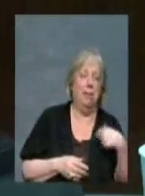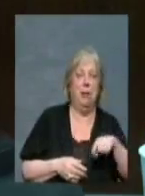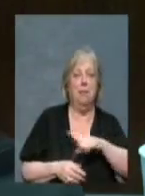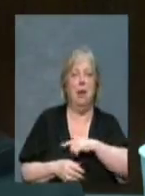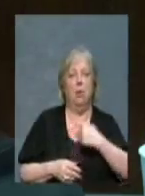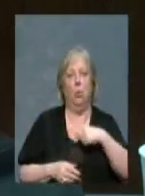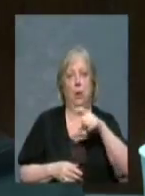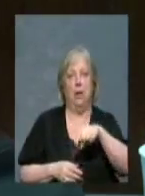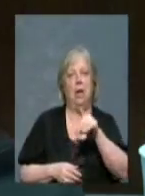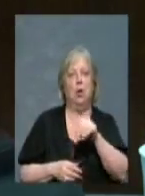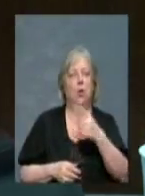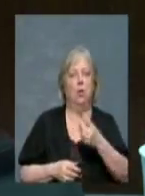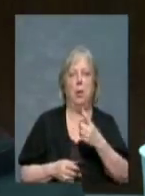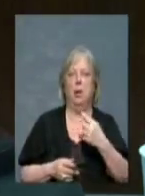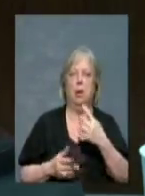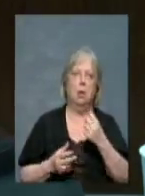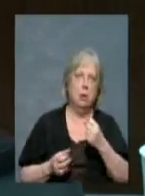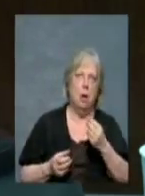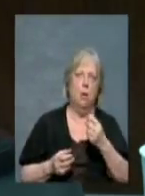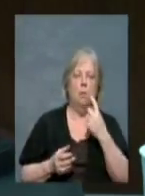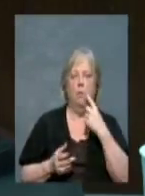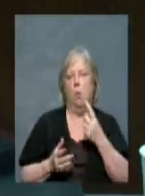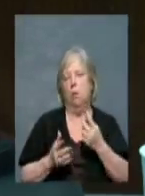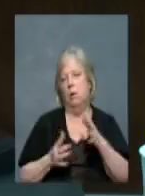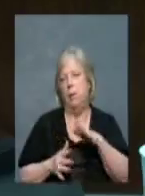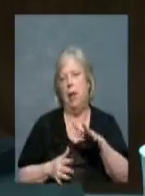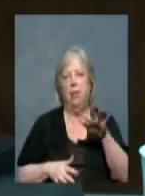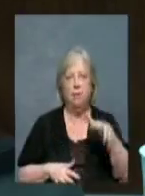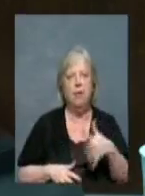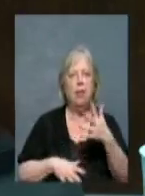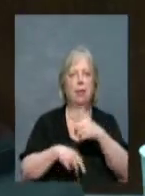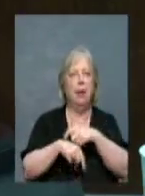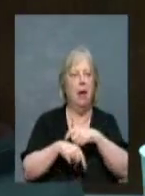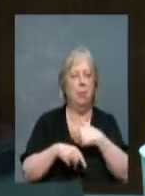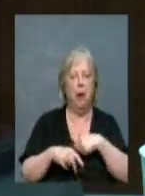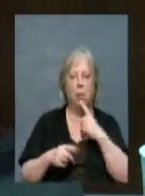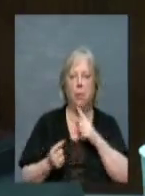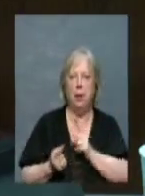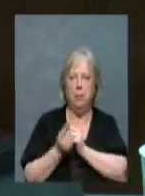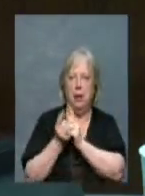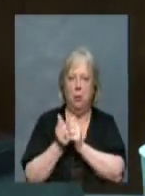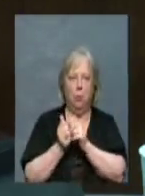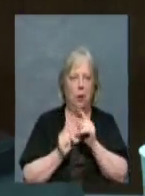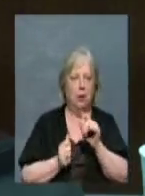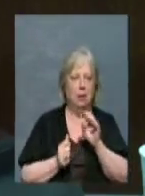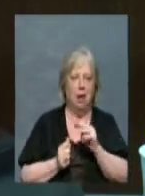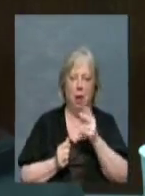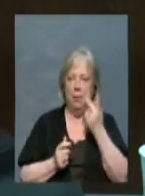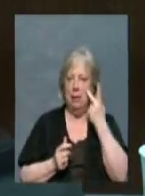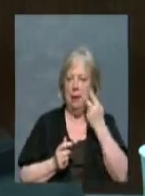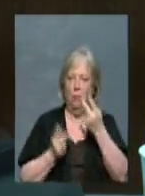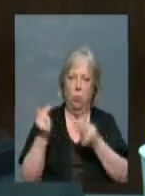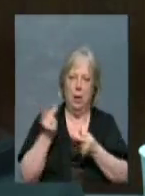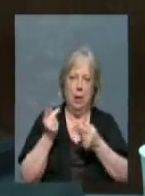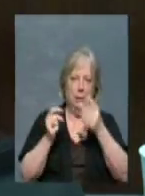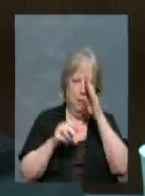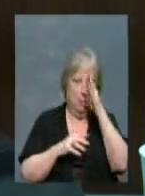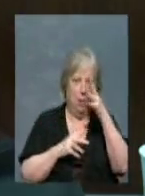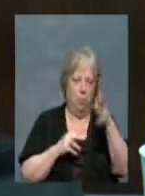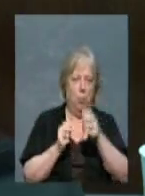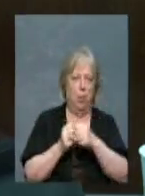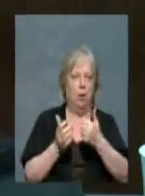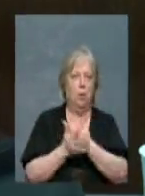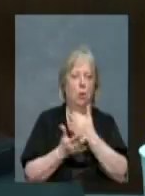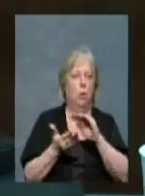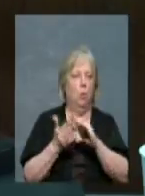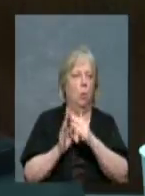will be, again, for about the fifth time, getting with Tom to see if we can come up with a new ordinance. It just doesn't make sense.